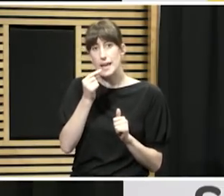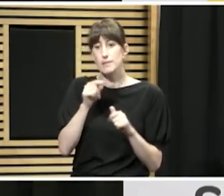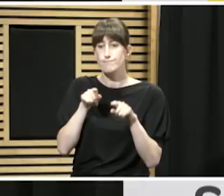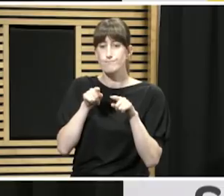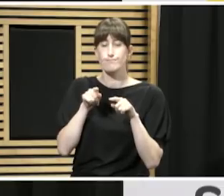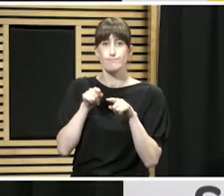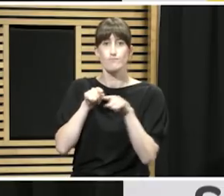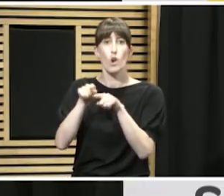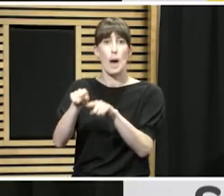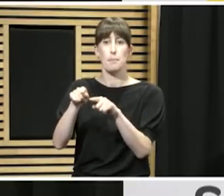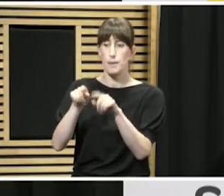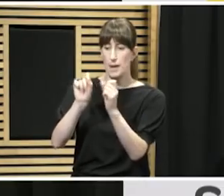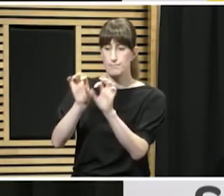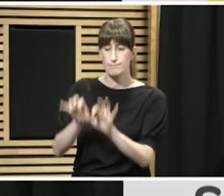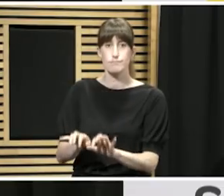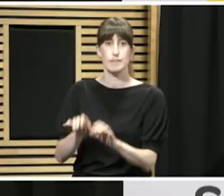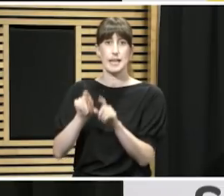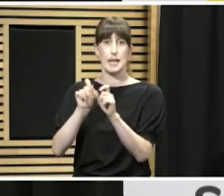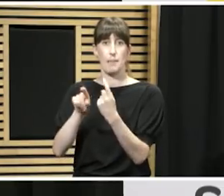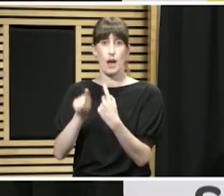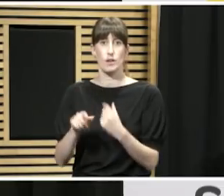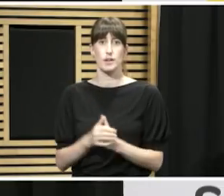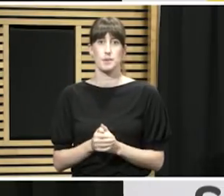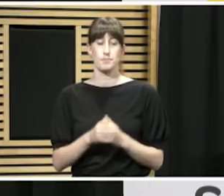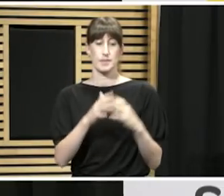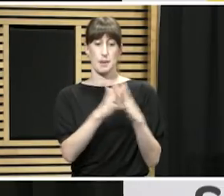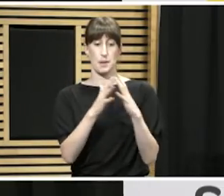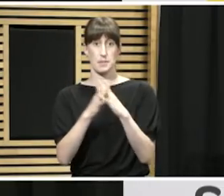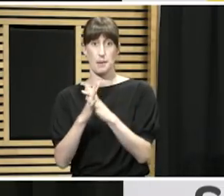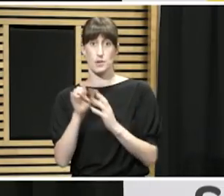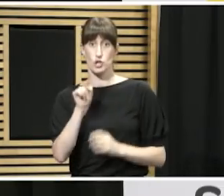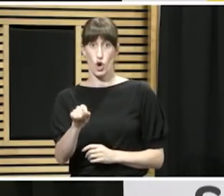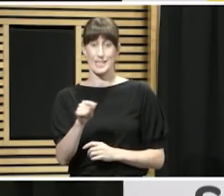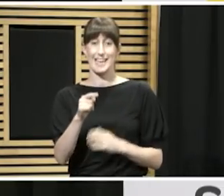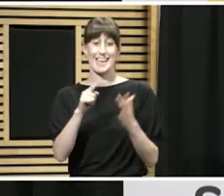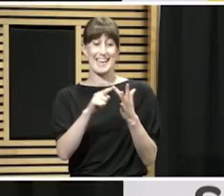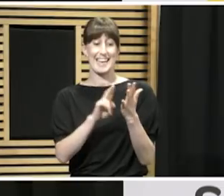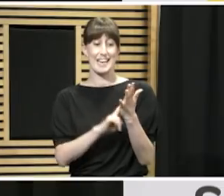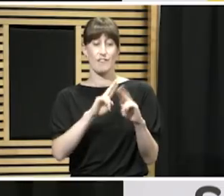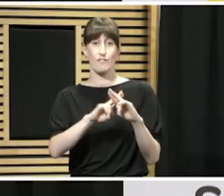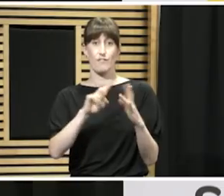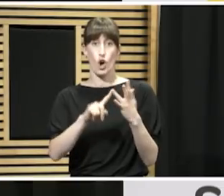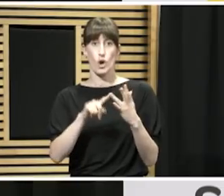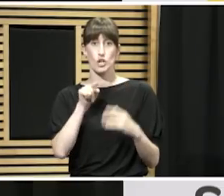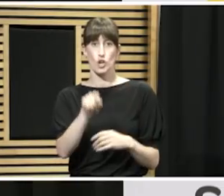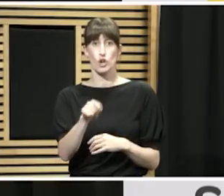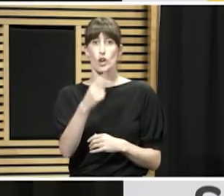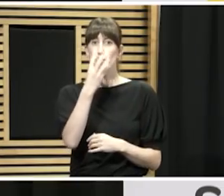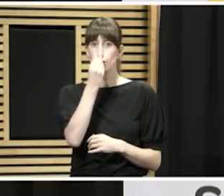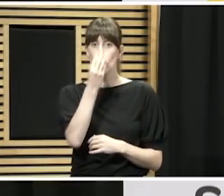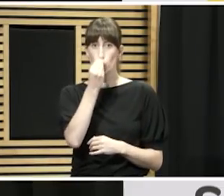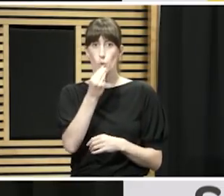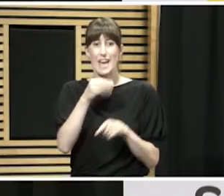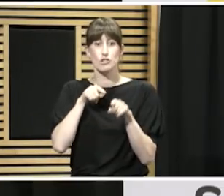on our media release, but just quickly www.info.flutracking.net. This is a practical way that